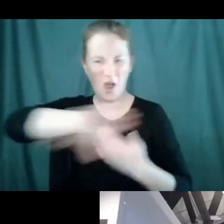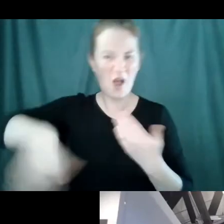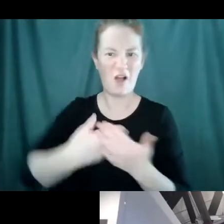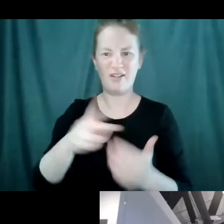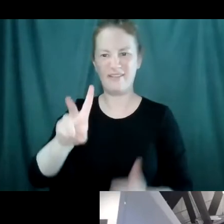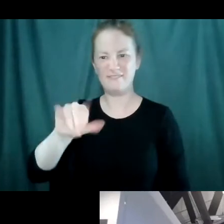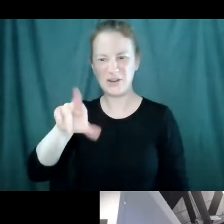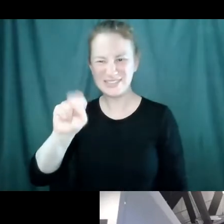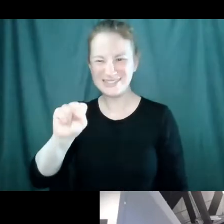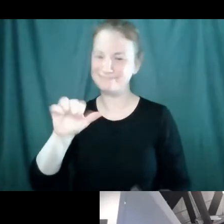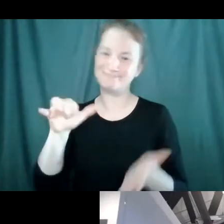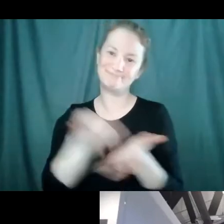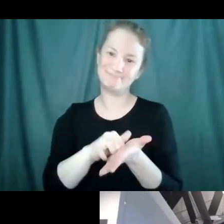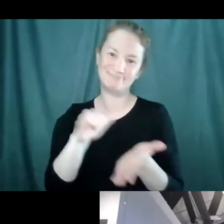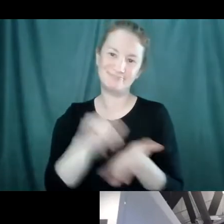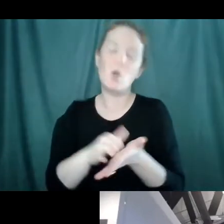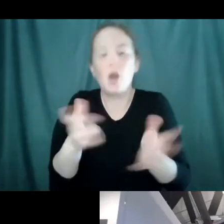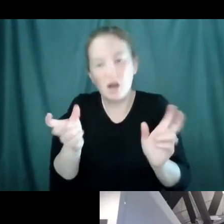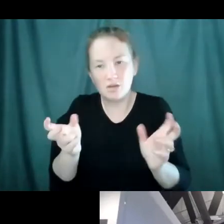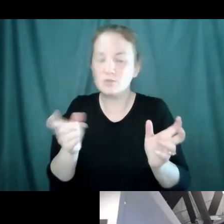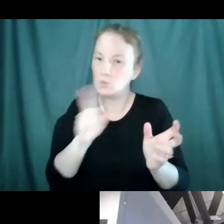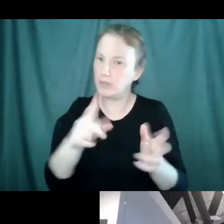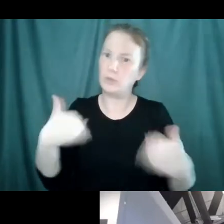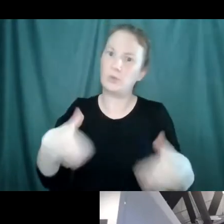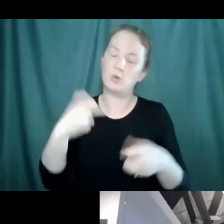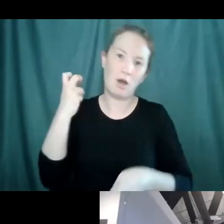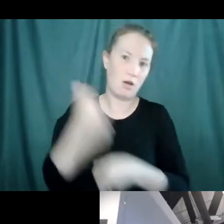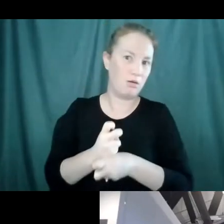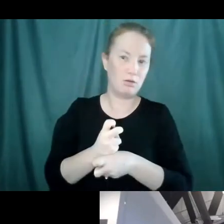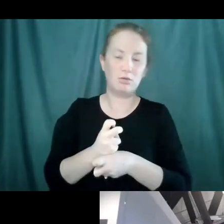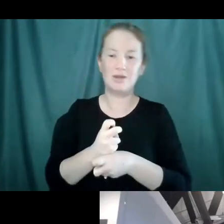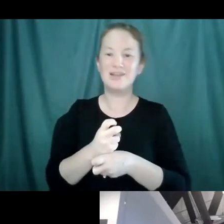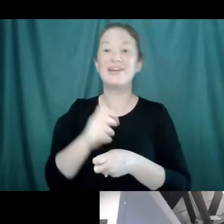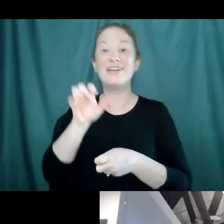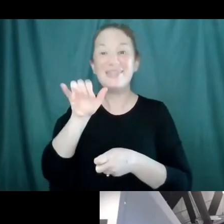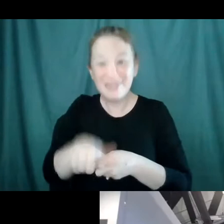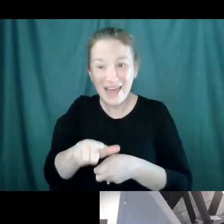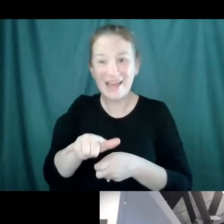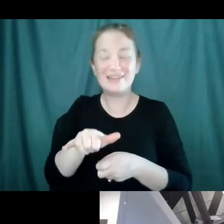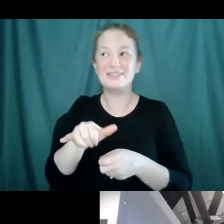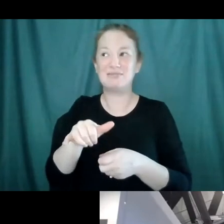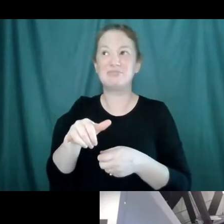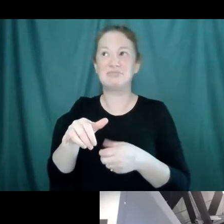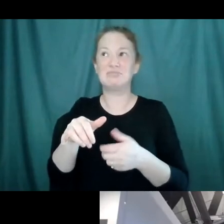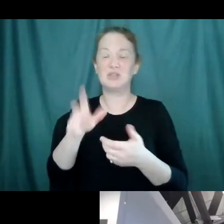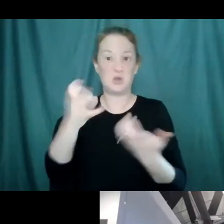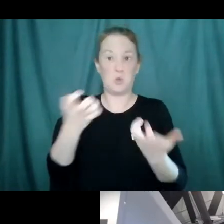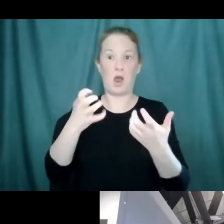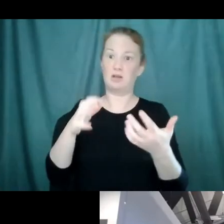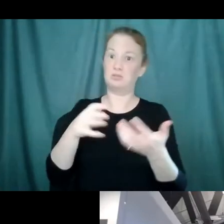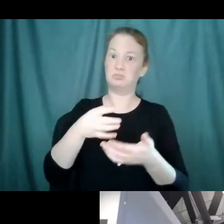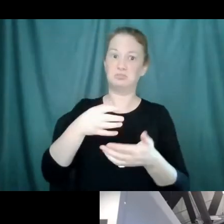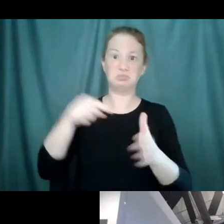And that's a very tall order because you have to find something that's common to all of them and not to you.